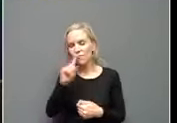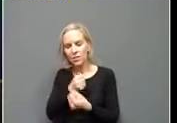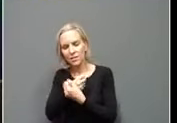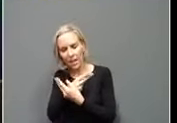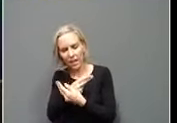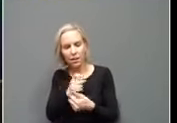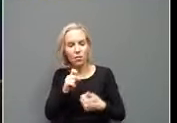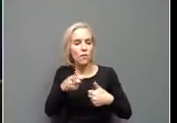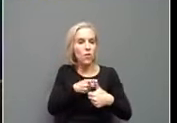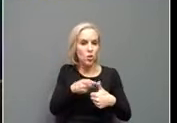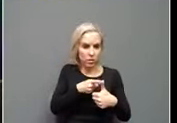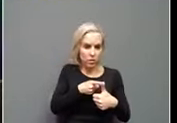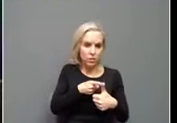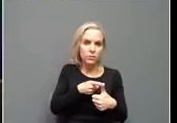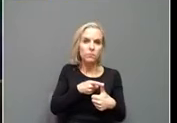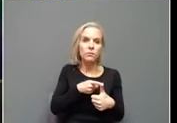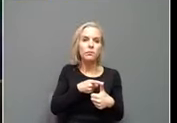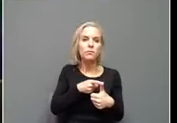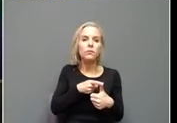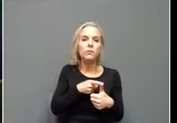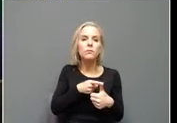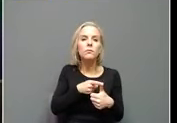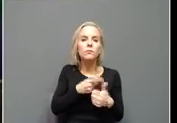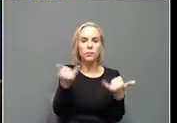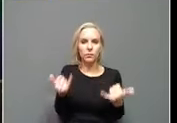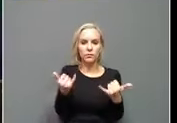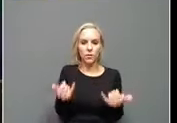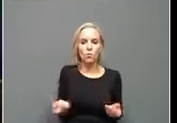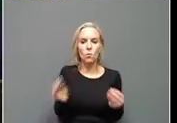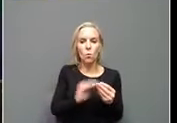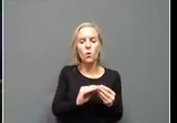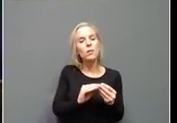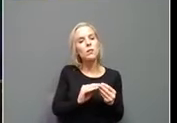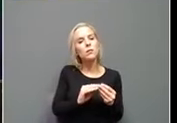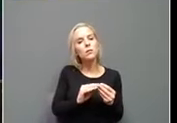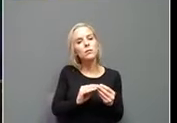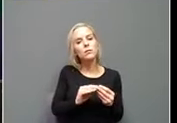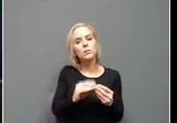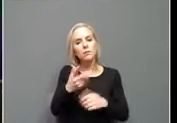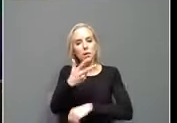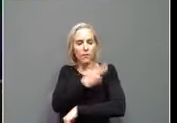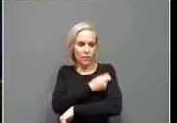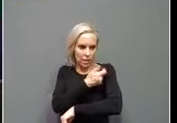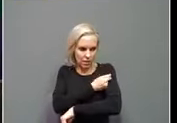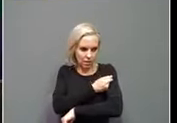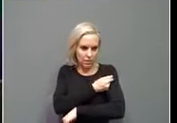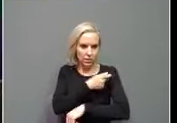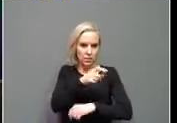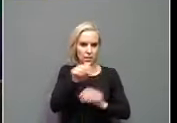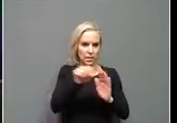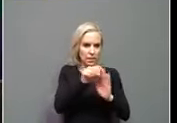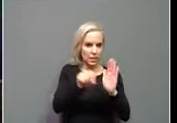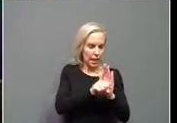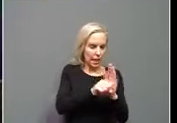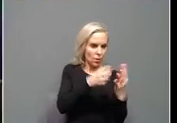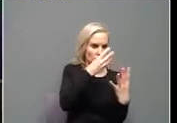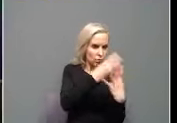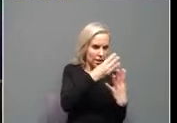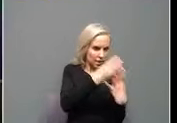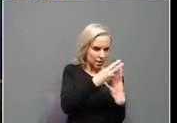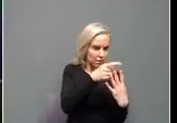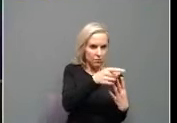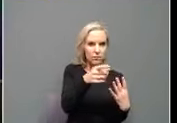first of all, um, now that more, uh, vaccinations have been done at state prisons. Had, do you have any kind of